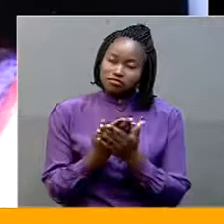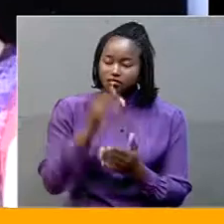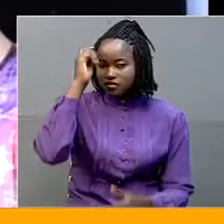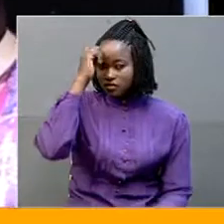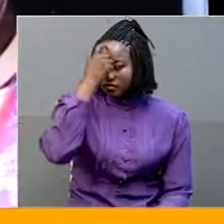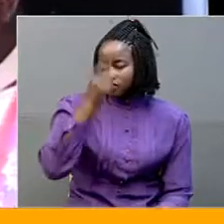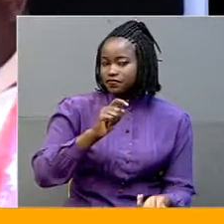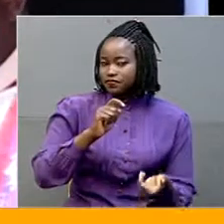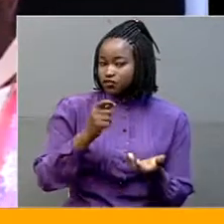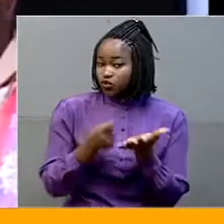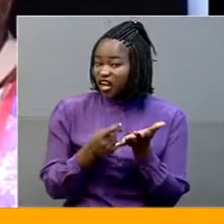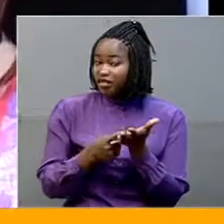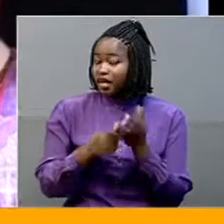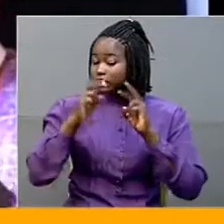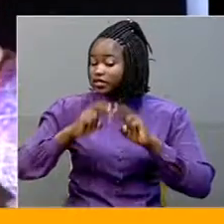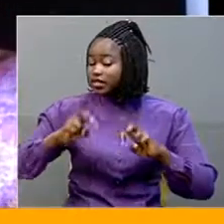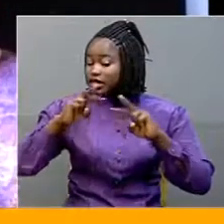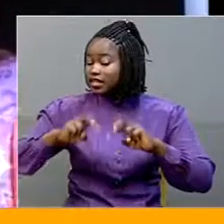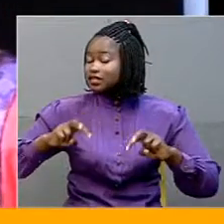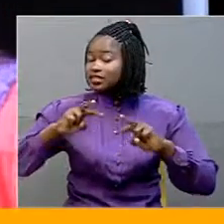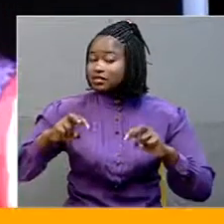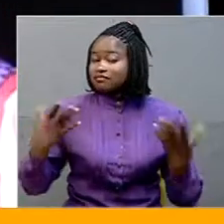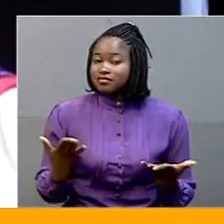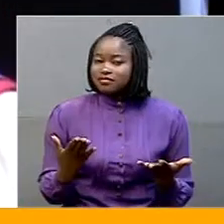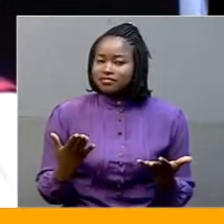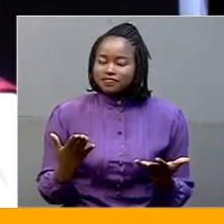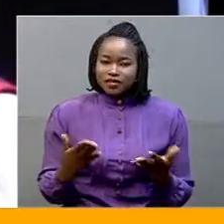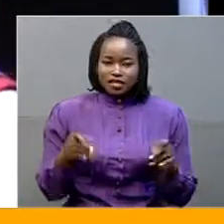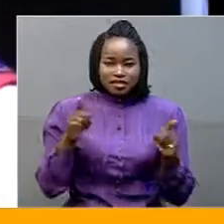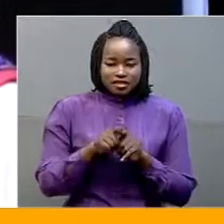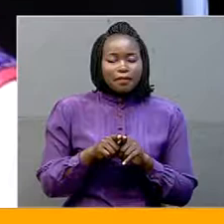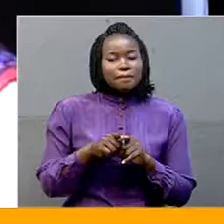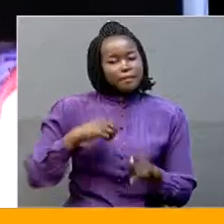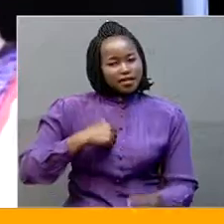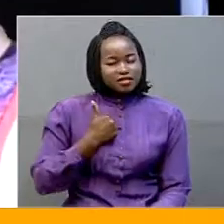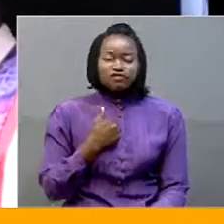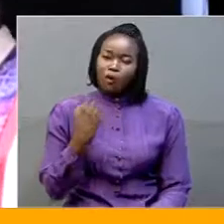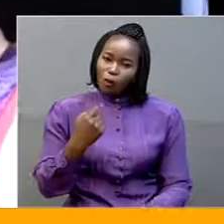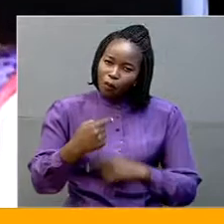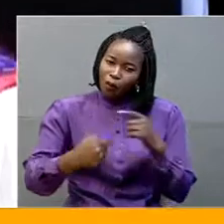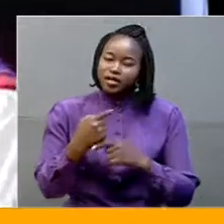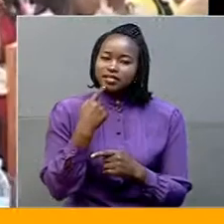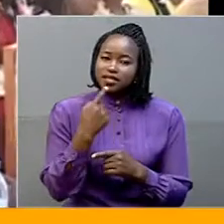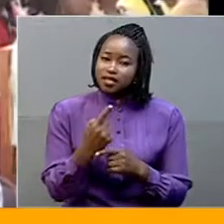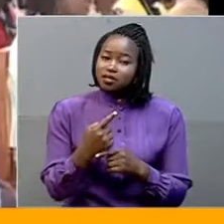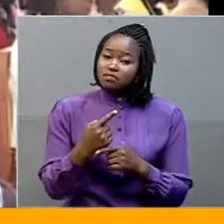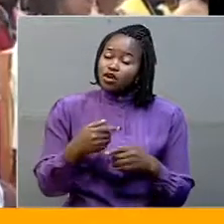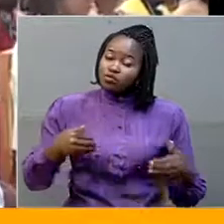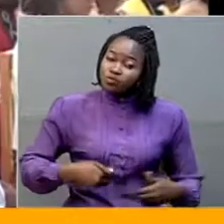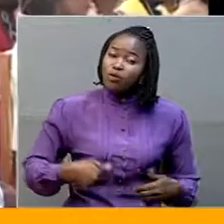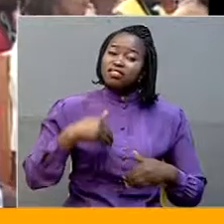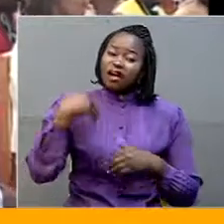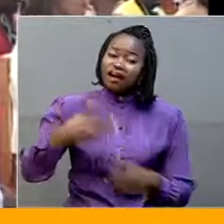check, because it is now common knowledge. The 10th Parliament, I have already said, they should revise exporting labor force,